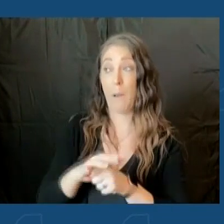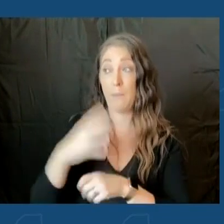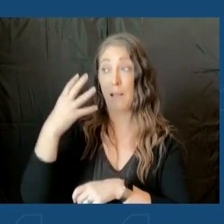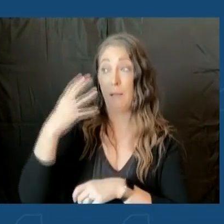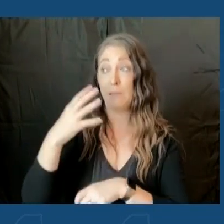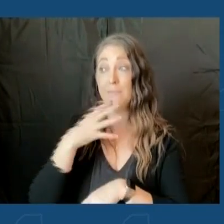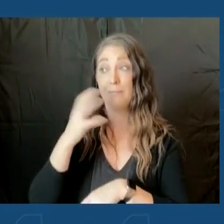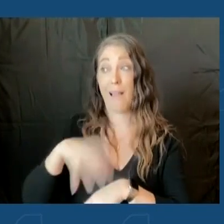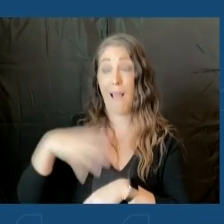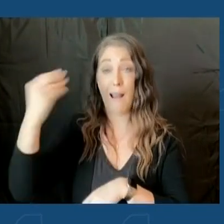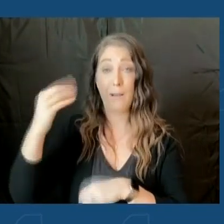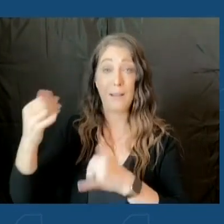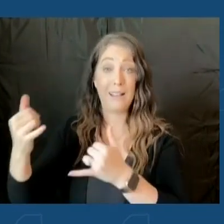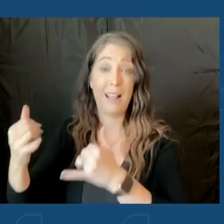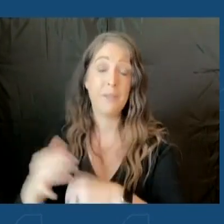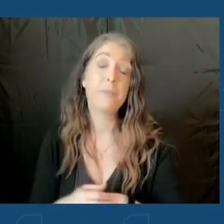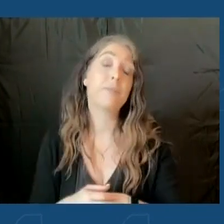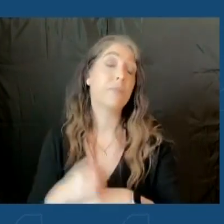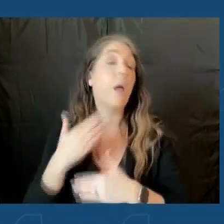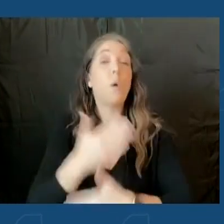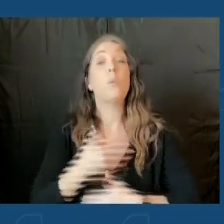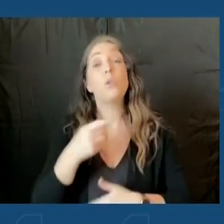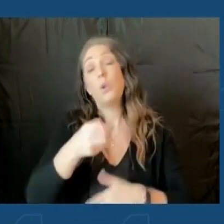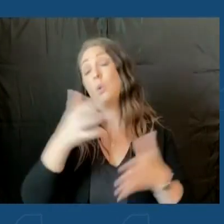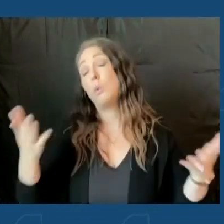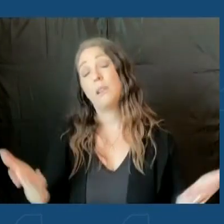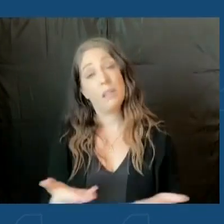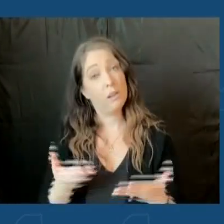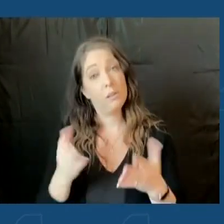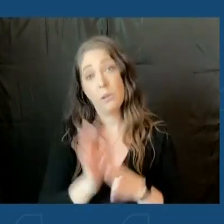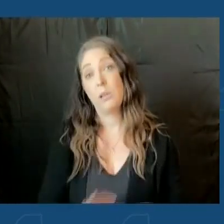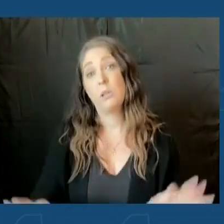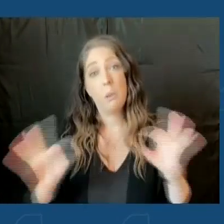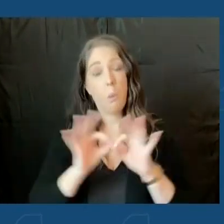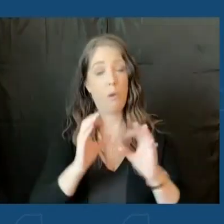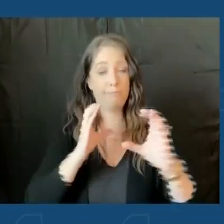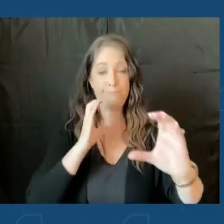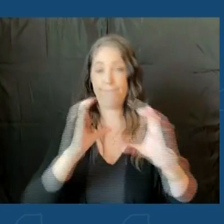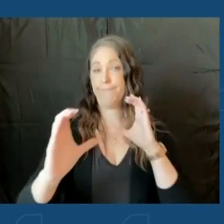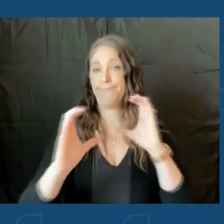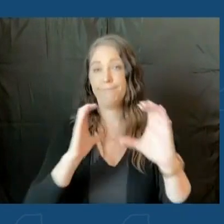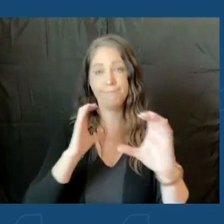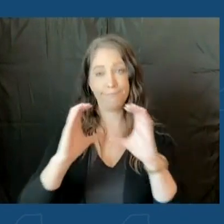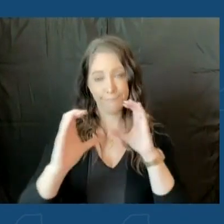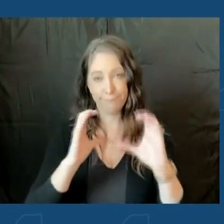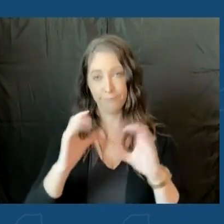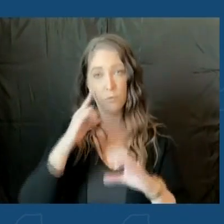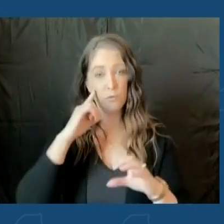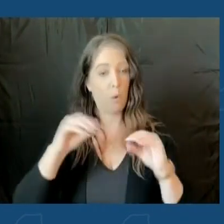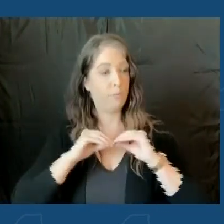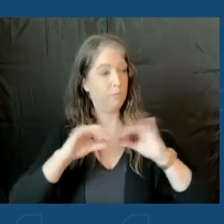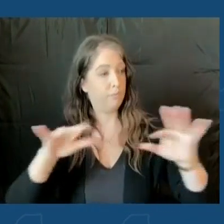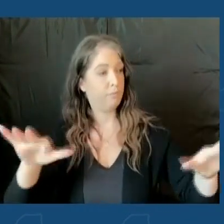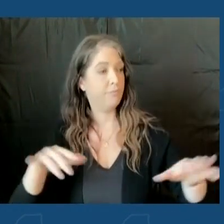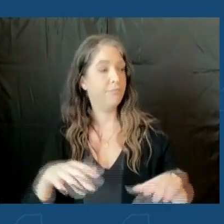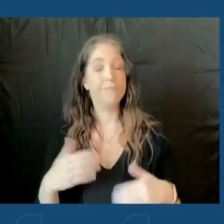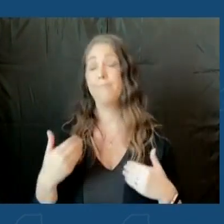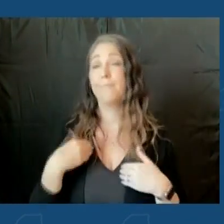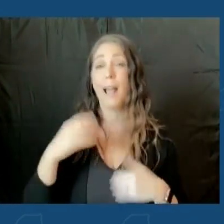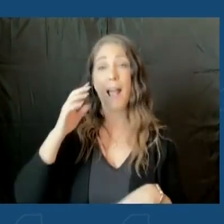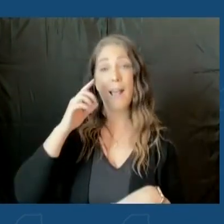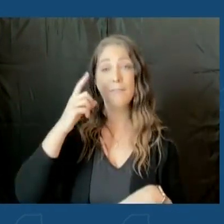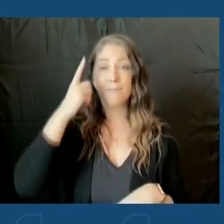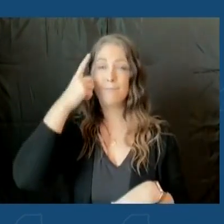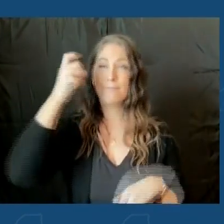I appreciate you being here. It's really important that we have this two-way communication to get out to the residents. But I have the Dream Team here to answer any